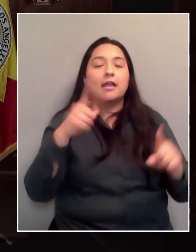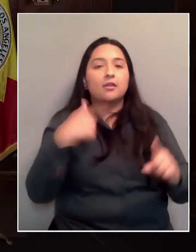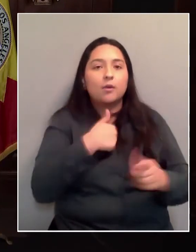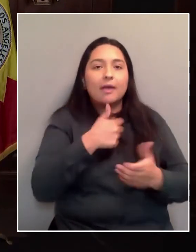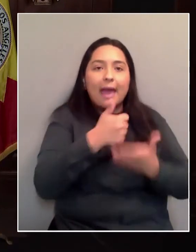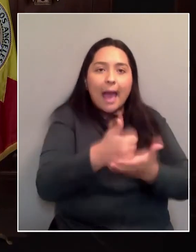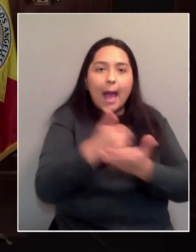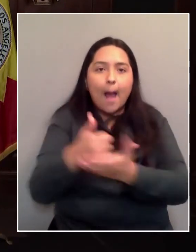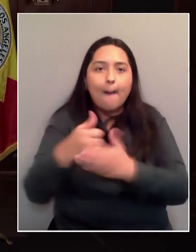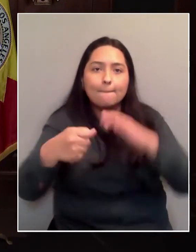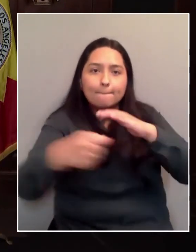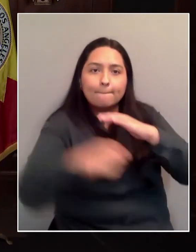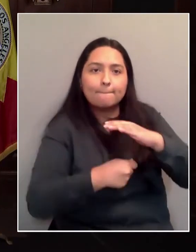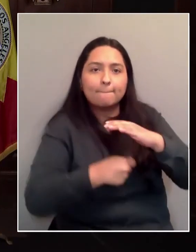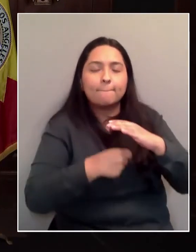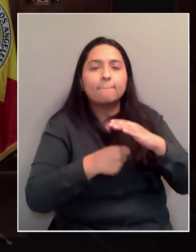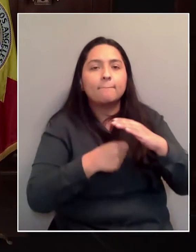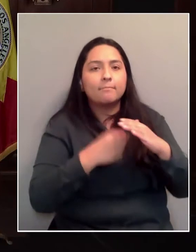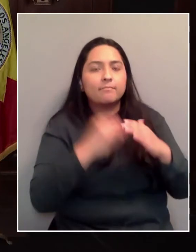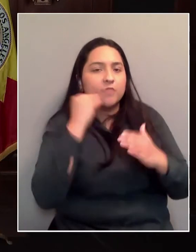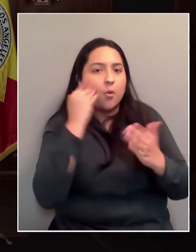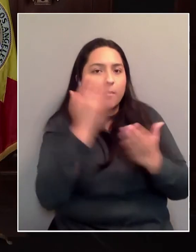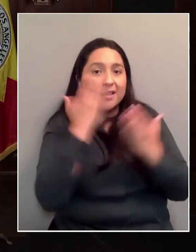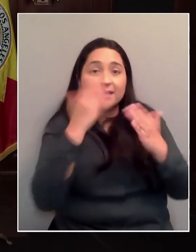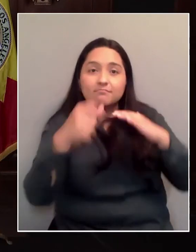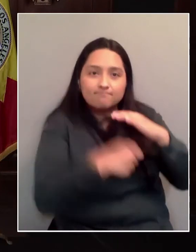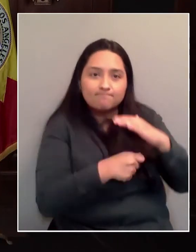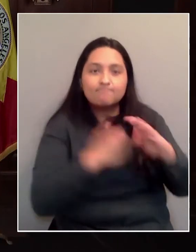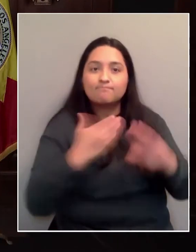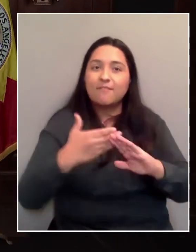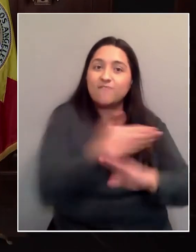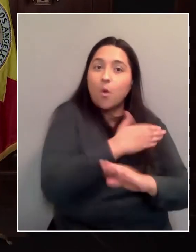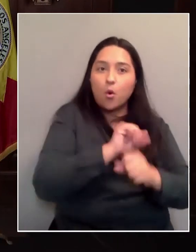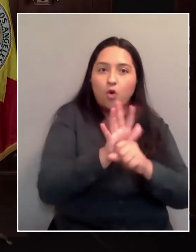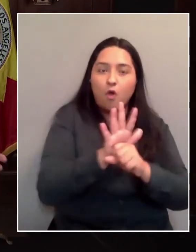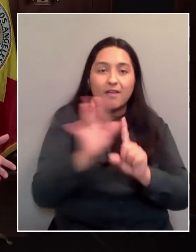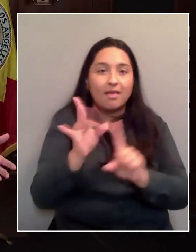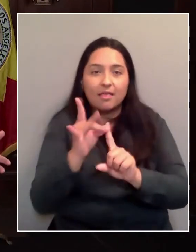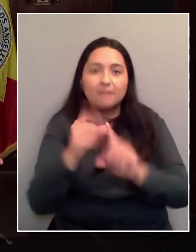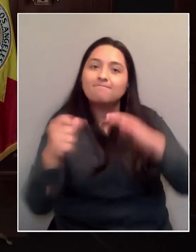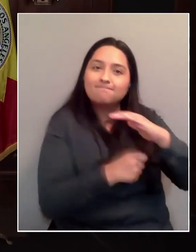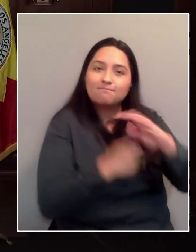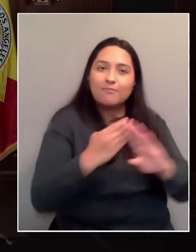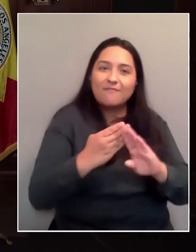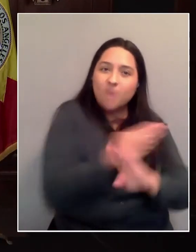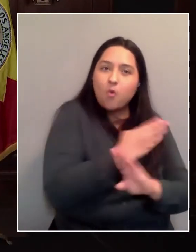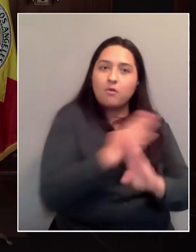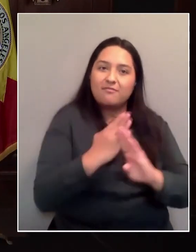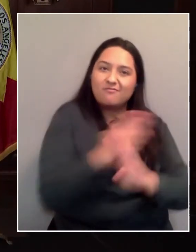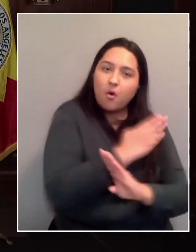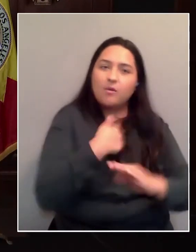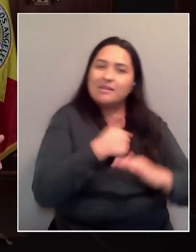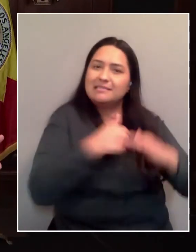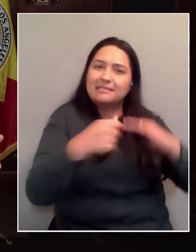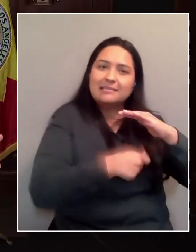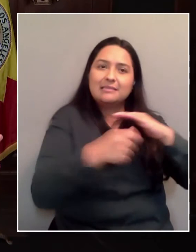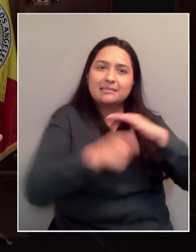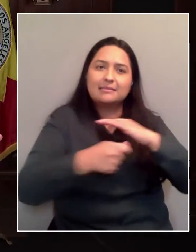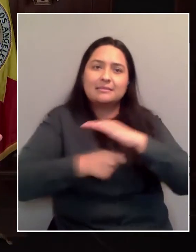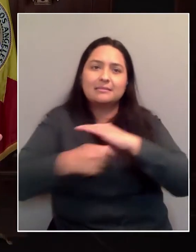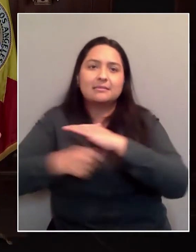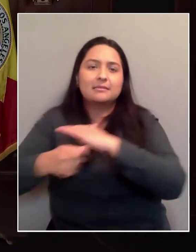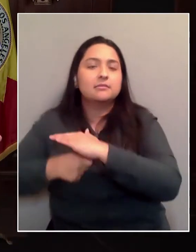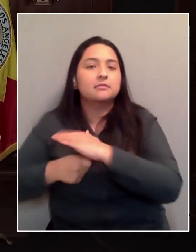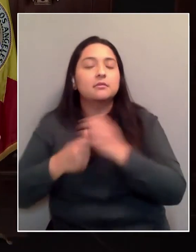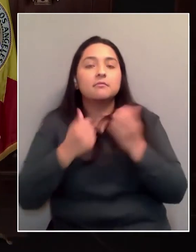In other words, it's before the flood hits them. It's before the earthquake comes. It's before the fire was there that we were able to get people into shelter, thousands of